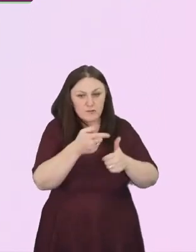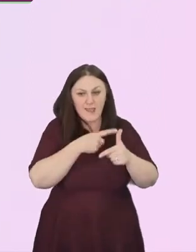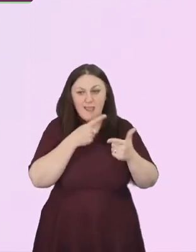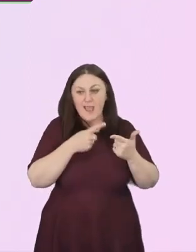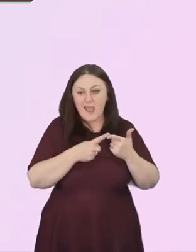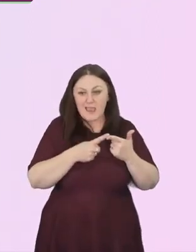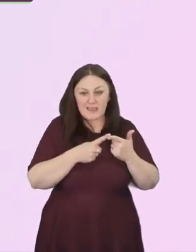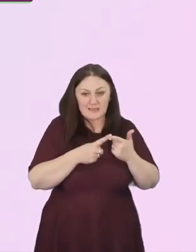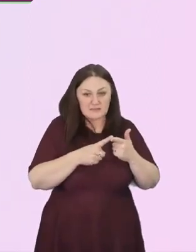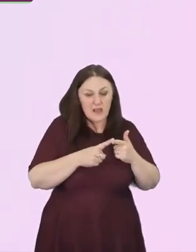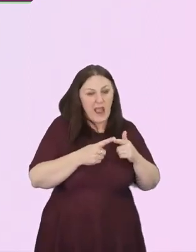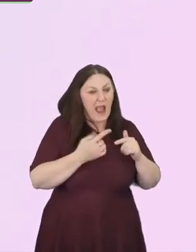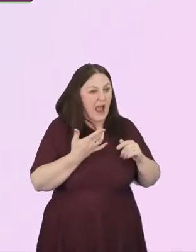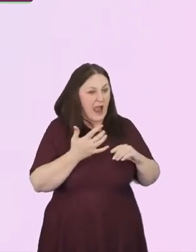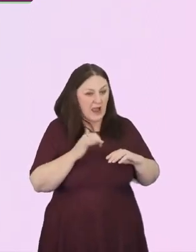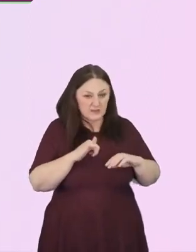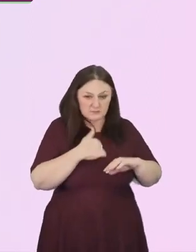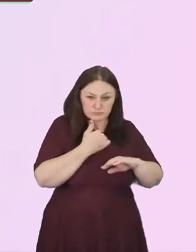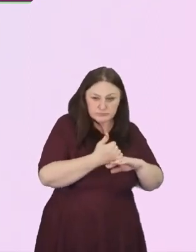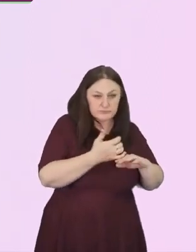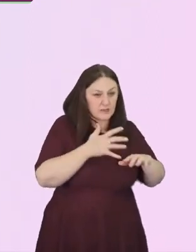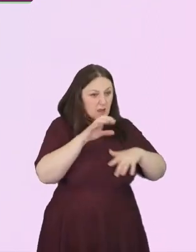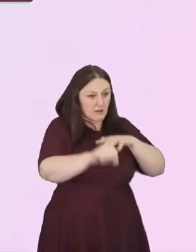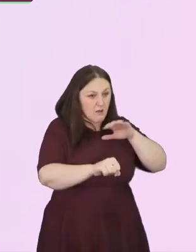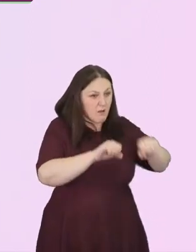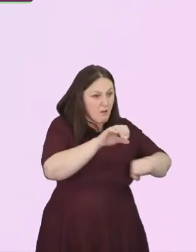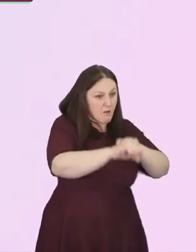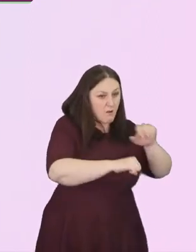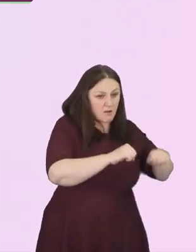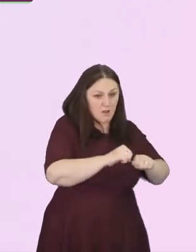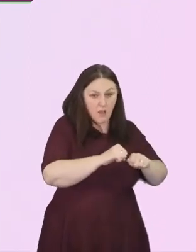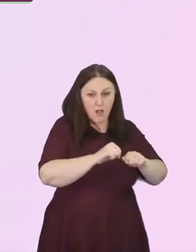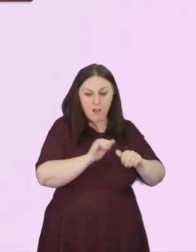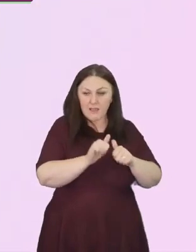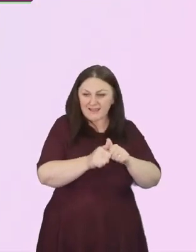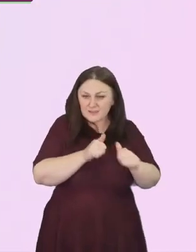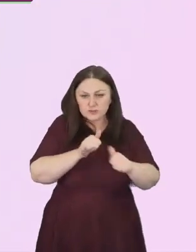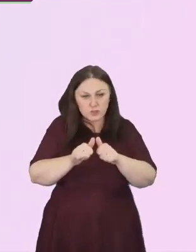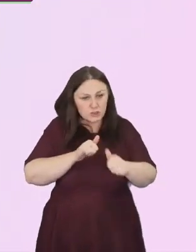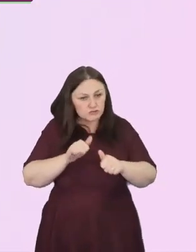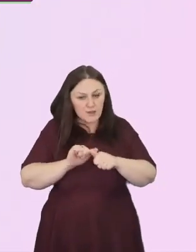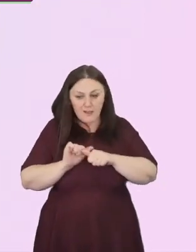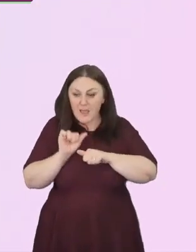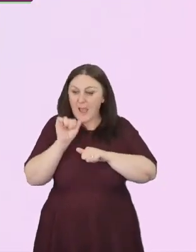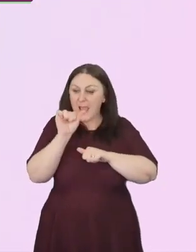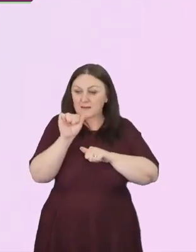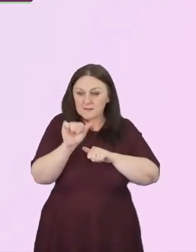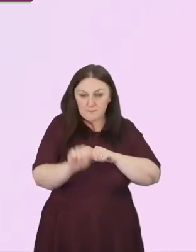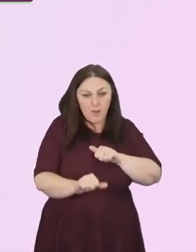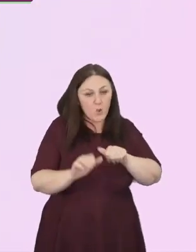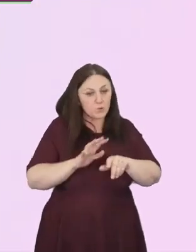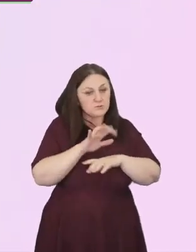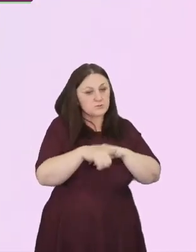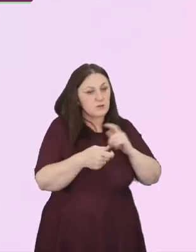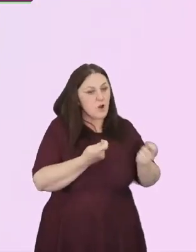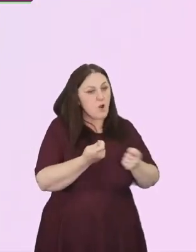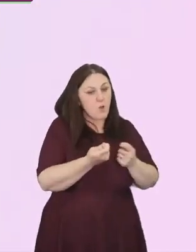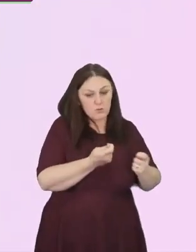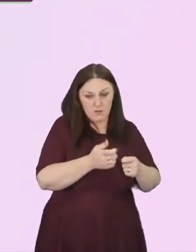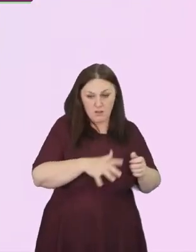colonial and the post-colonial history of our nation, our country.